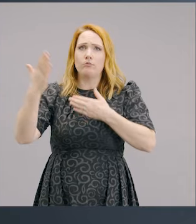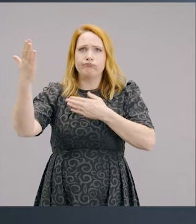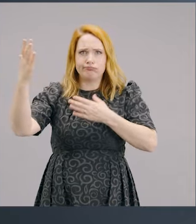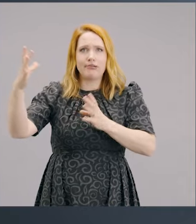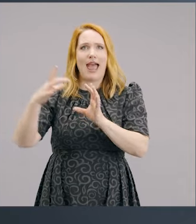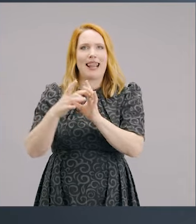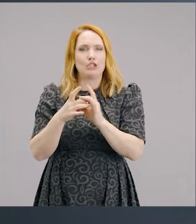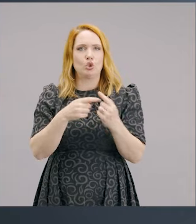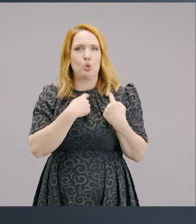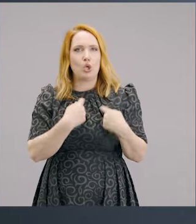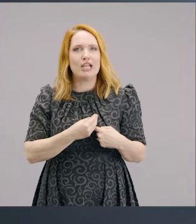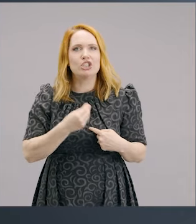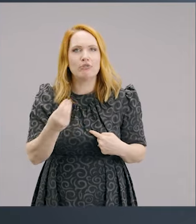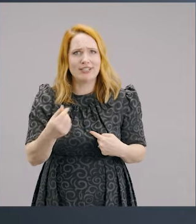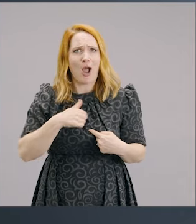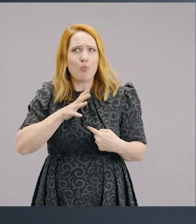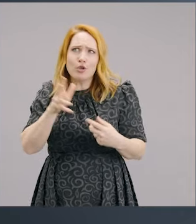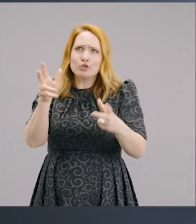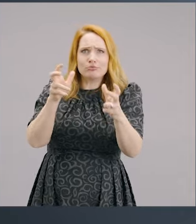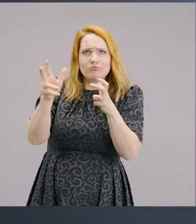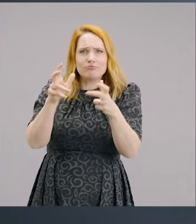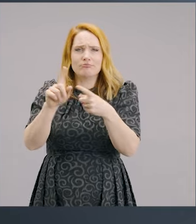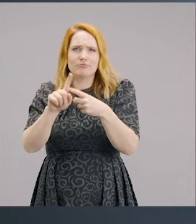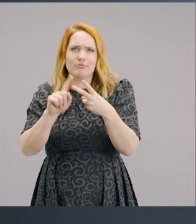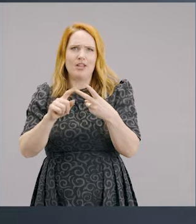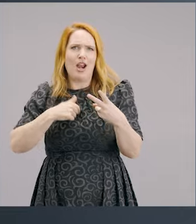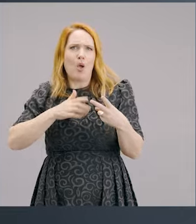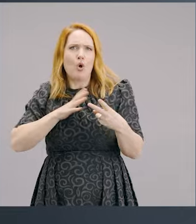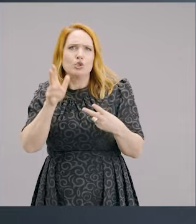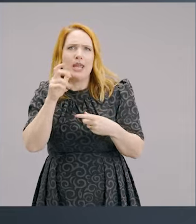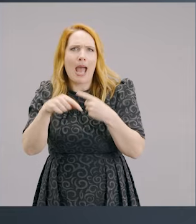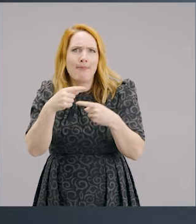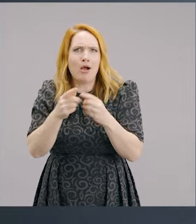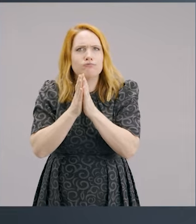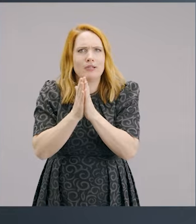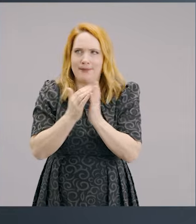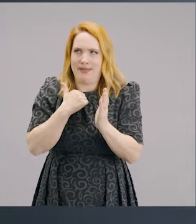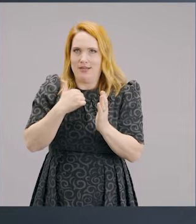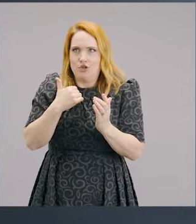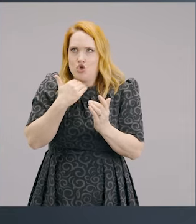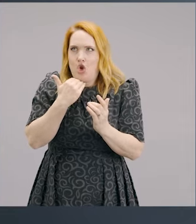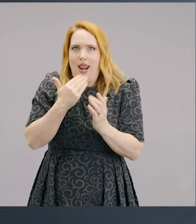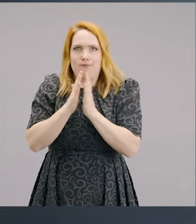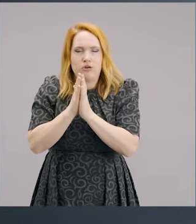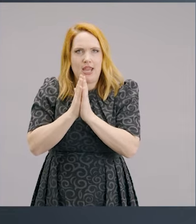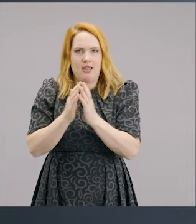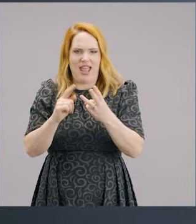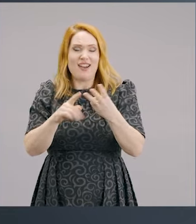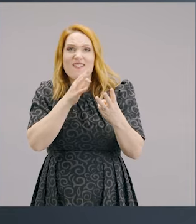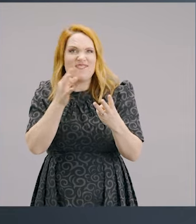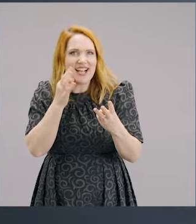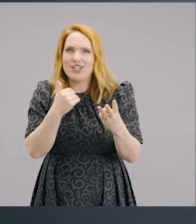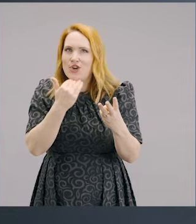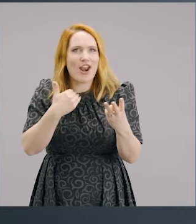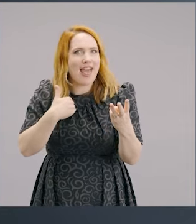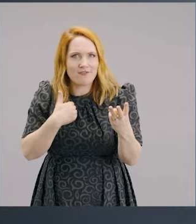So I want all the sermons I can get about generosity. Bring them on. And I want to hear about prayer because I don't pray enough and I want